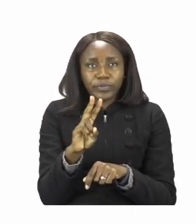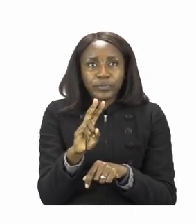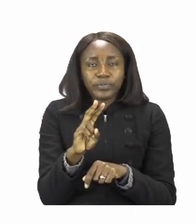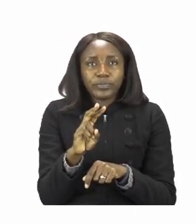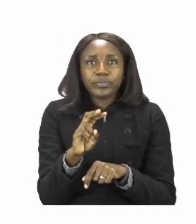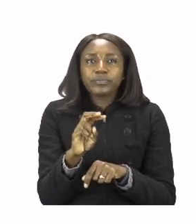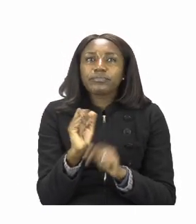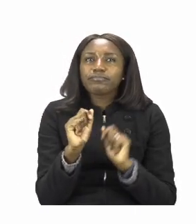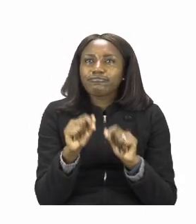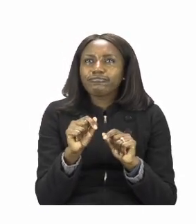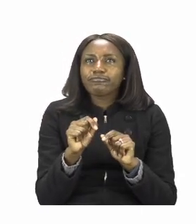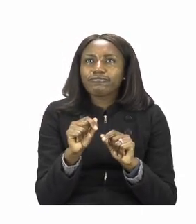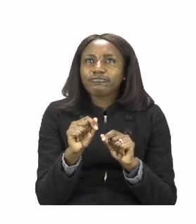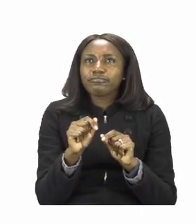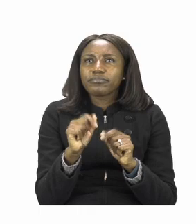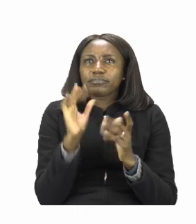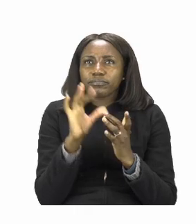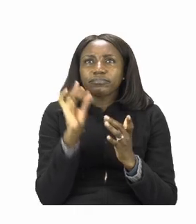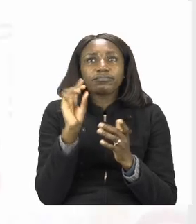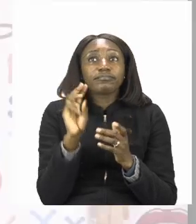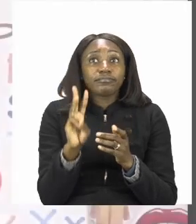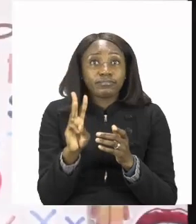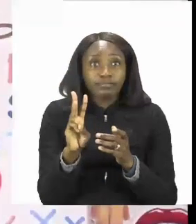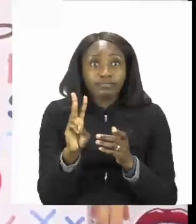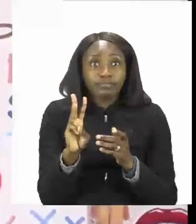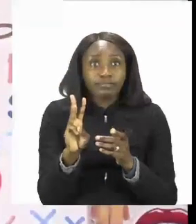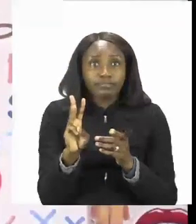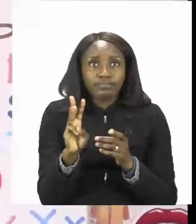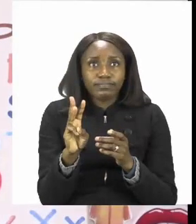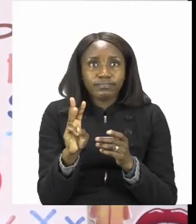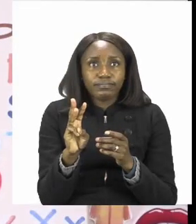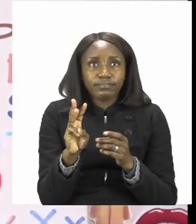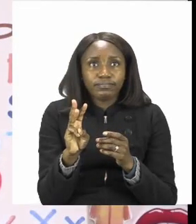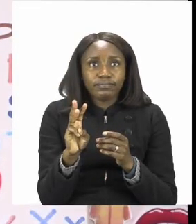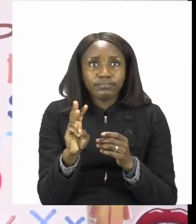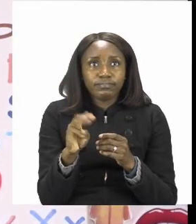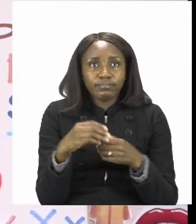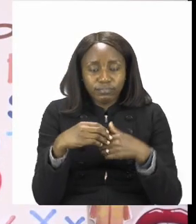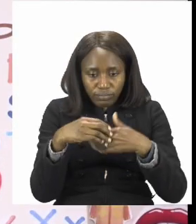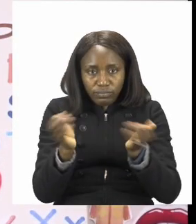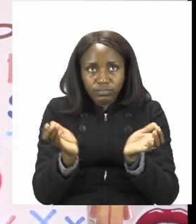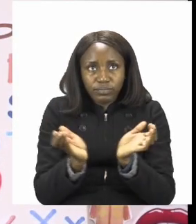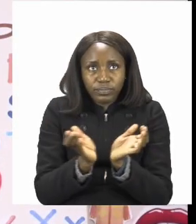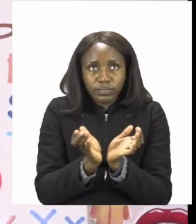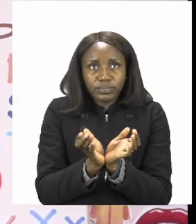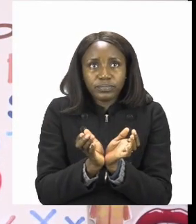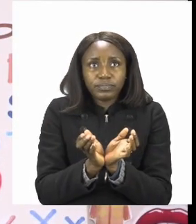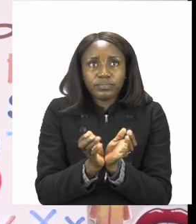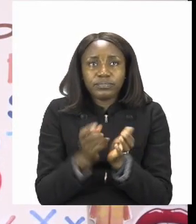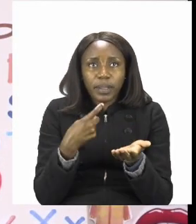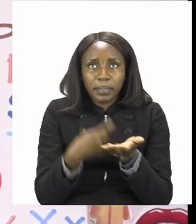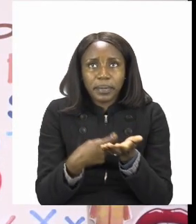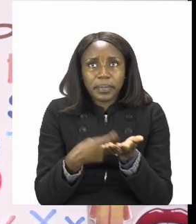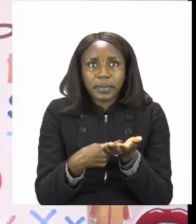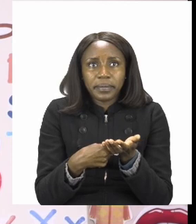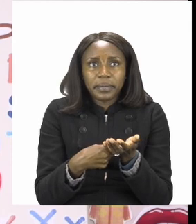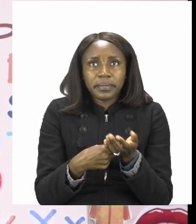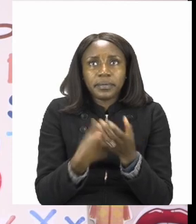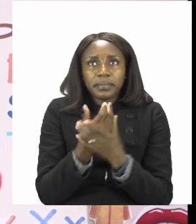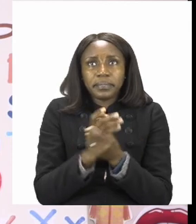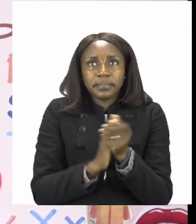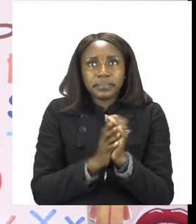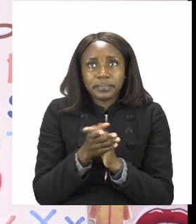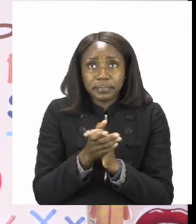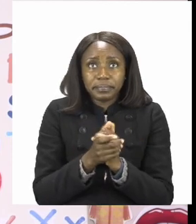we're going to use today and they are bowel, spoon and wash